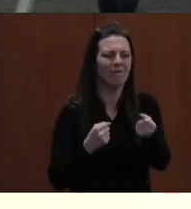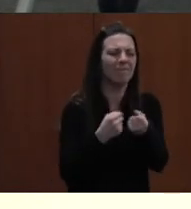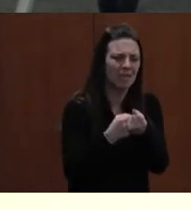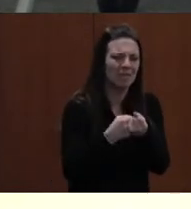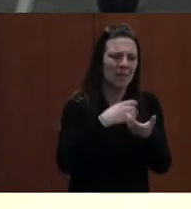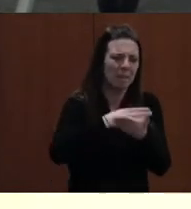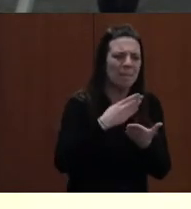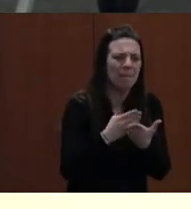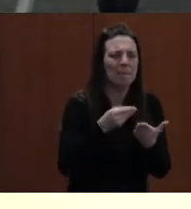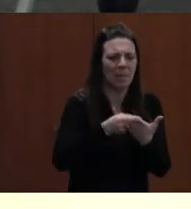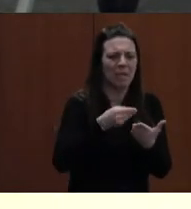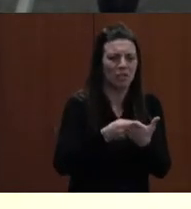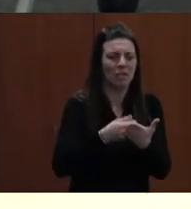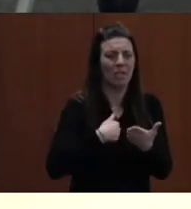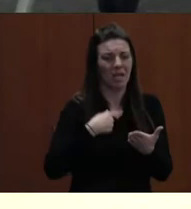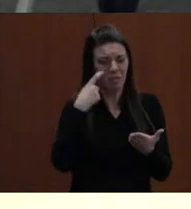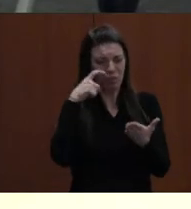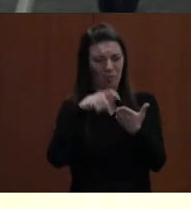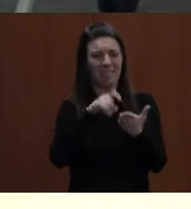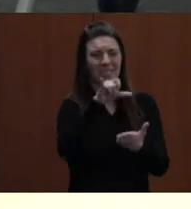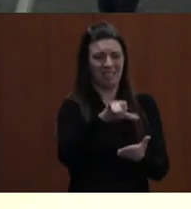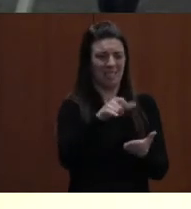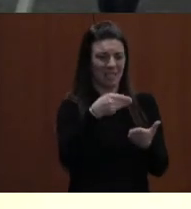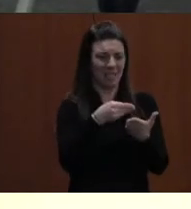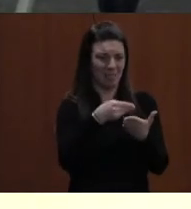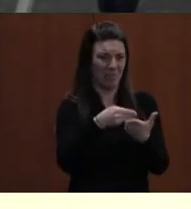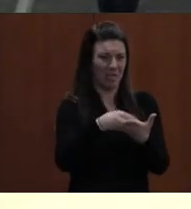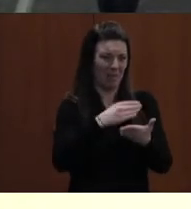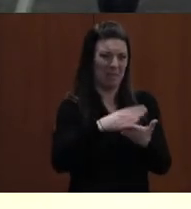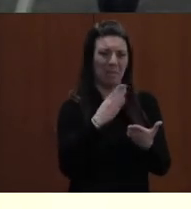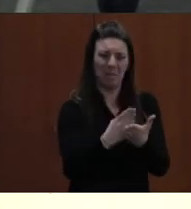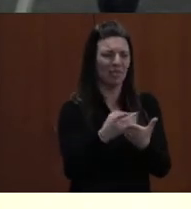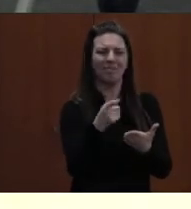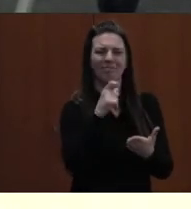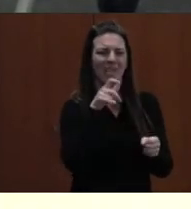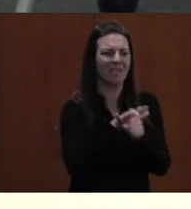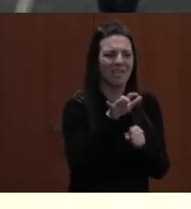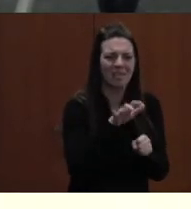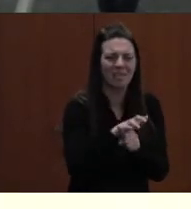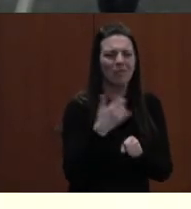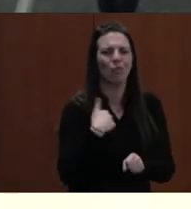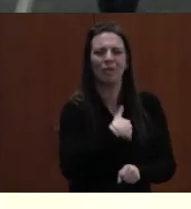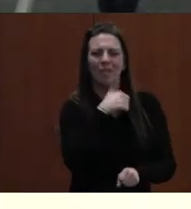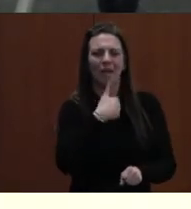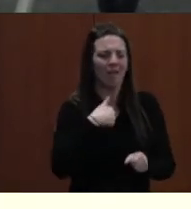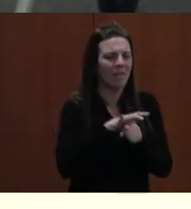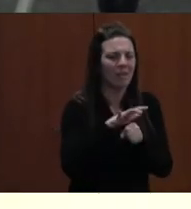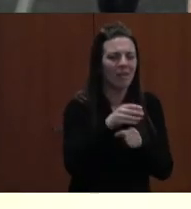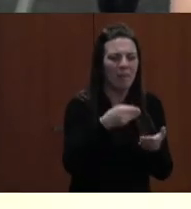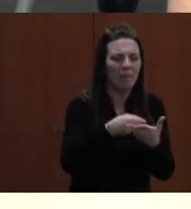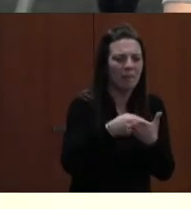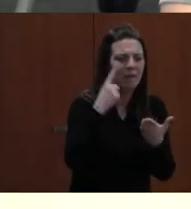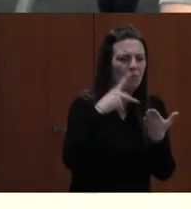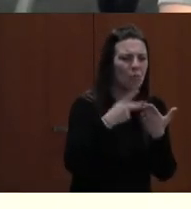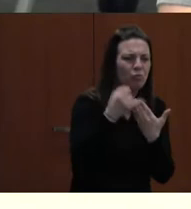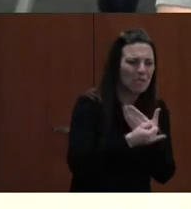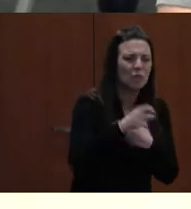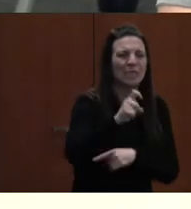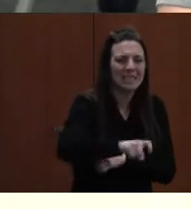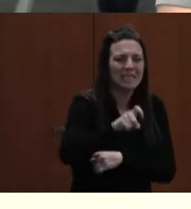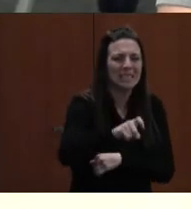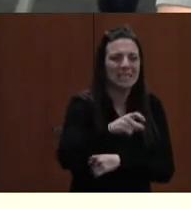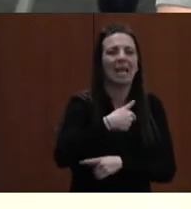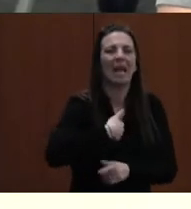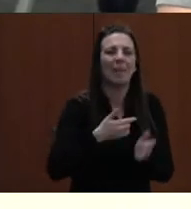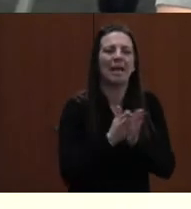recognize that with the school budget underfunded by the county commissioners, many projects cannot proceed. However, there are things that can be done. I invite you to